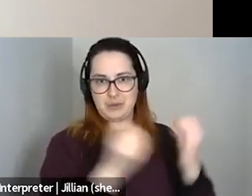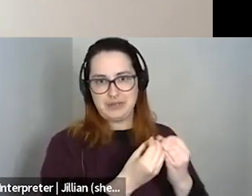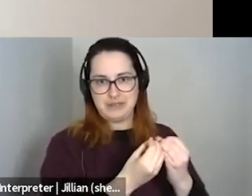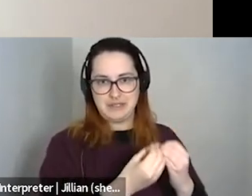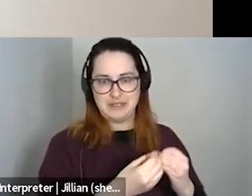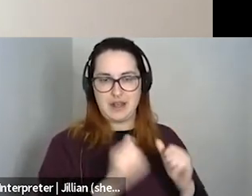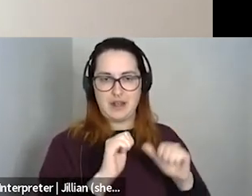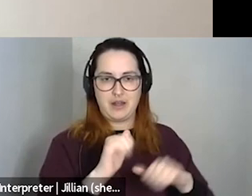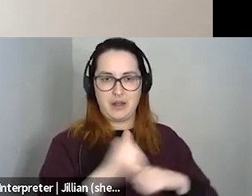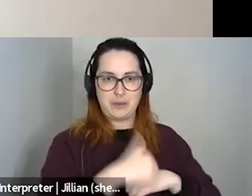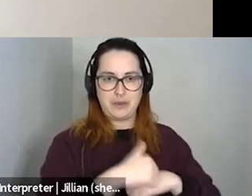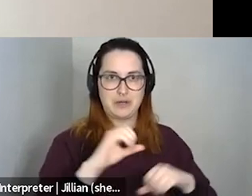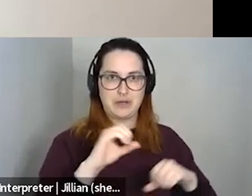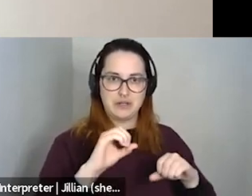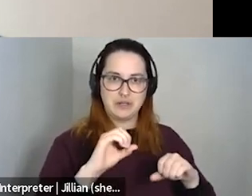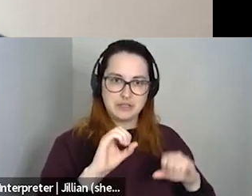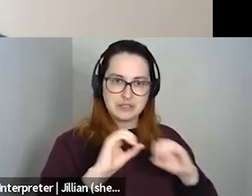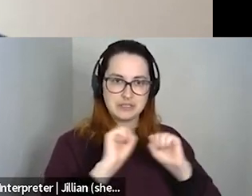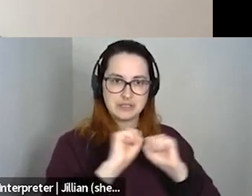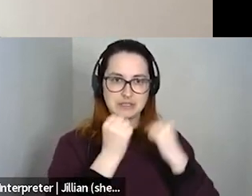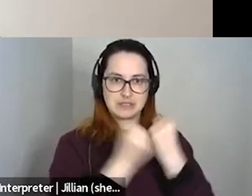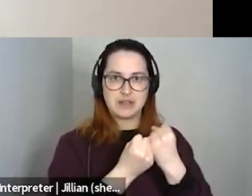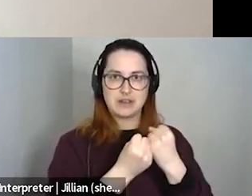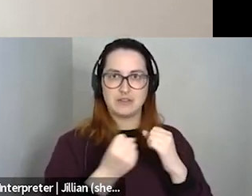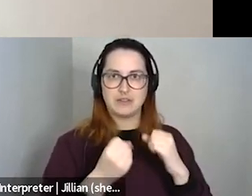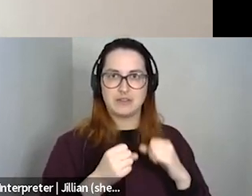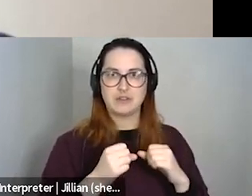I'd love to hear more, uh, from like all, all areas of the country.